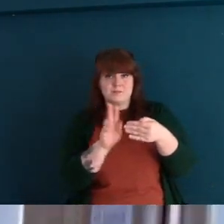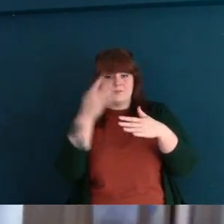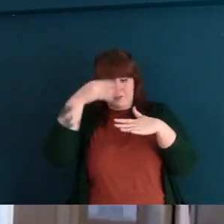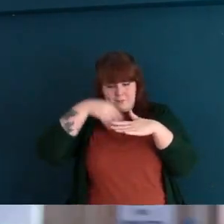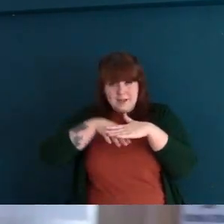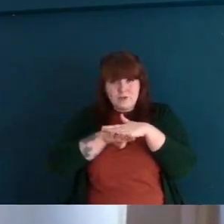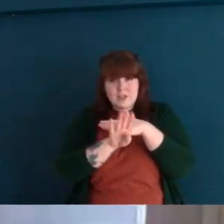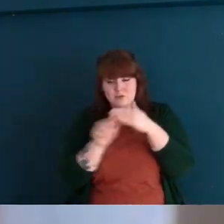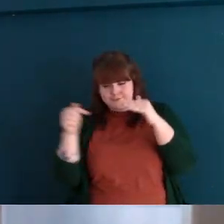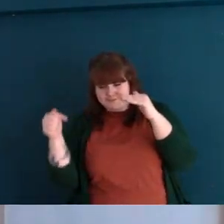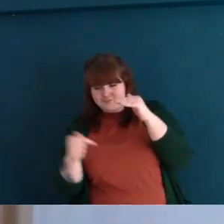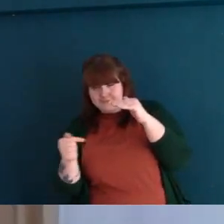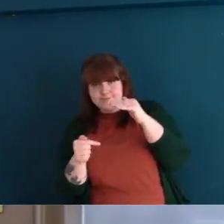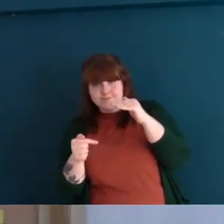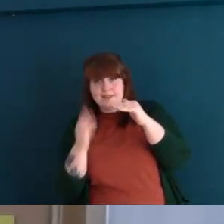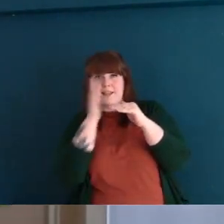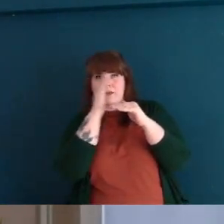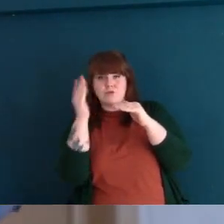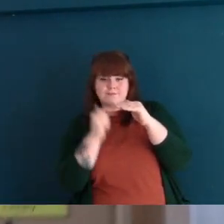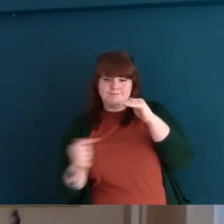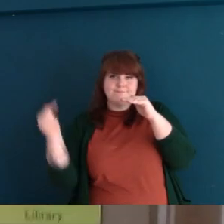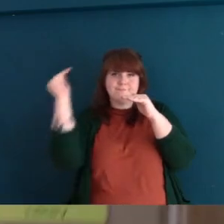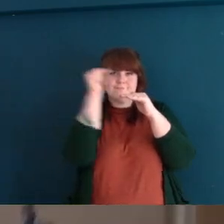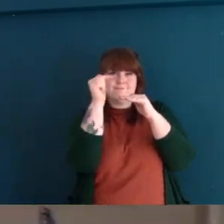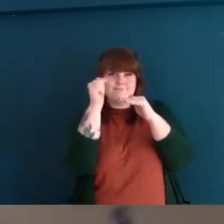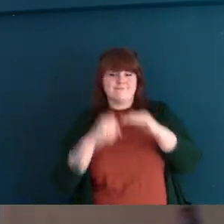Right at the front of the school, above main reception.